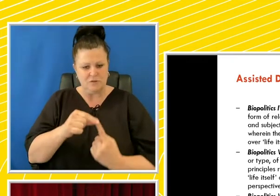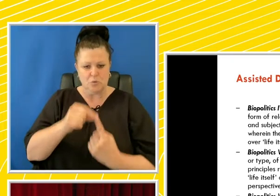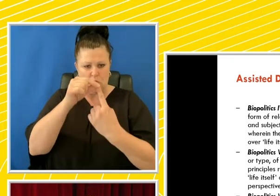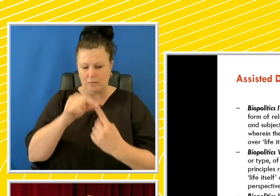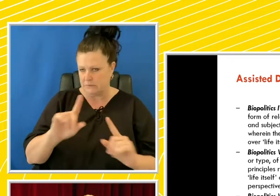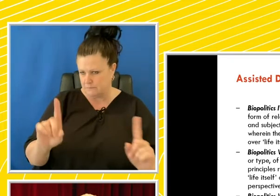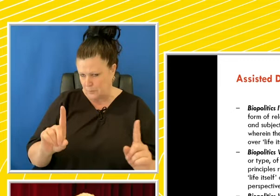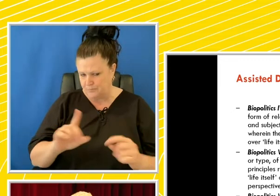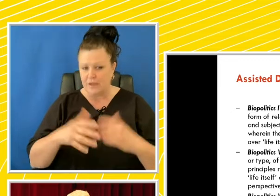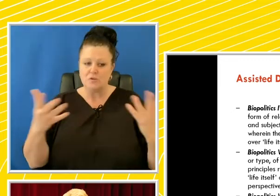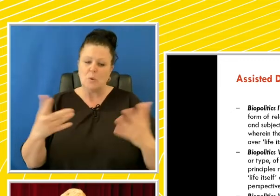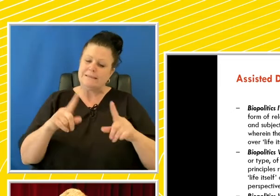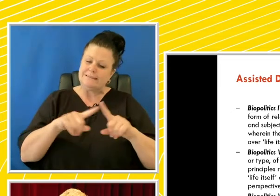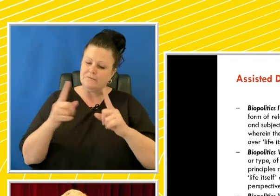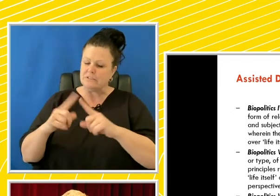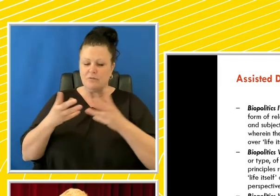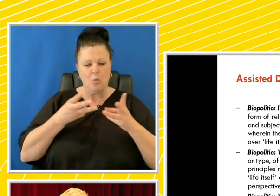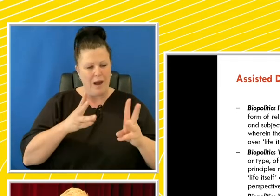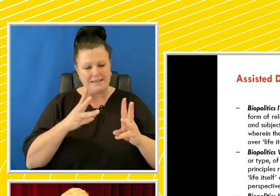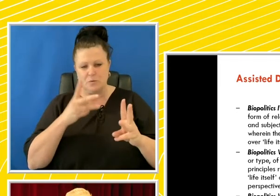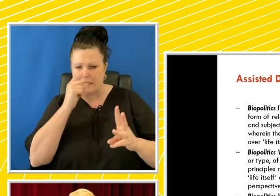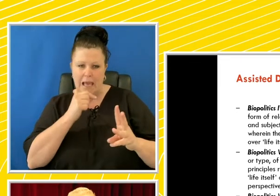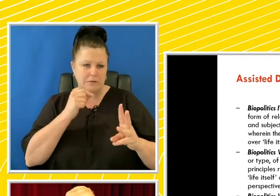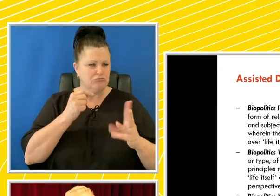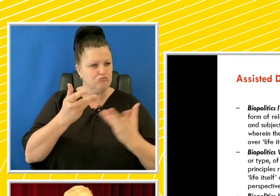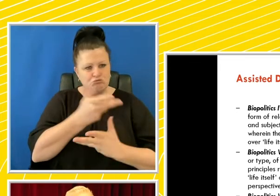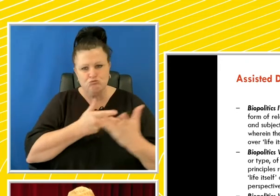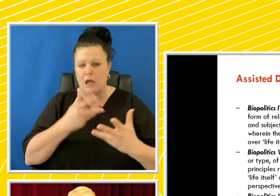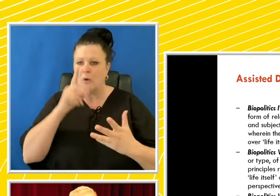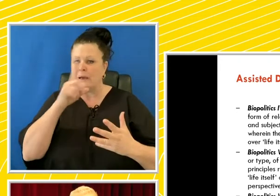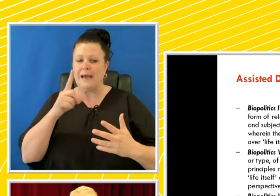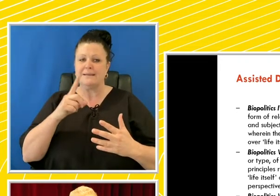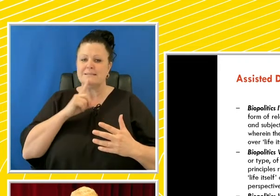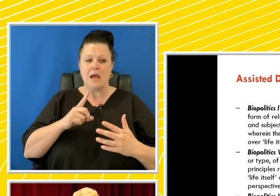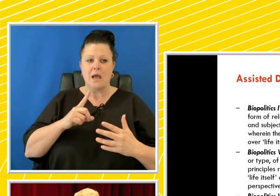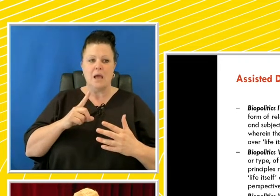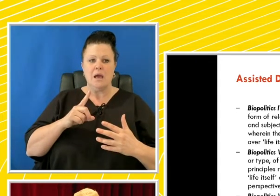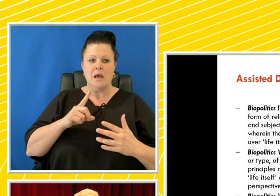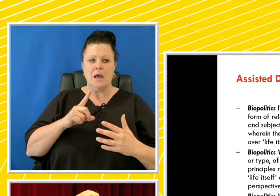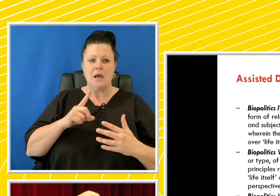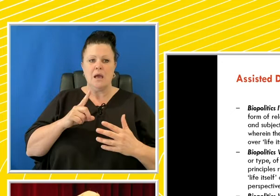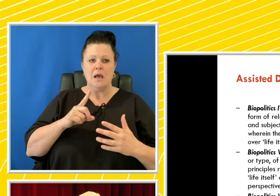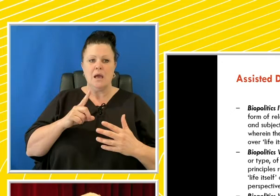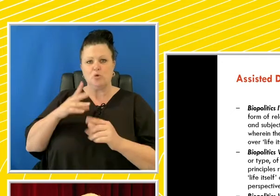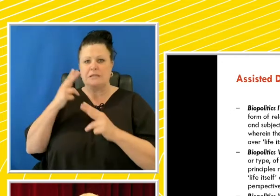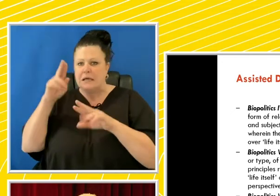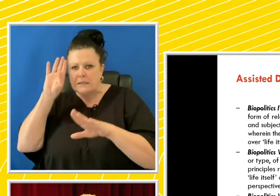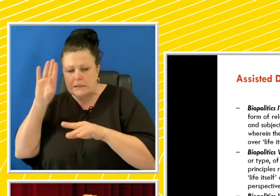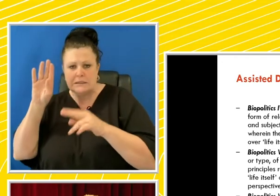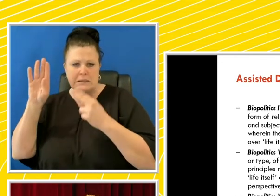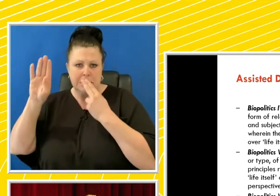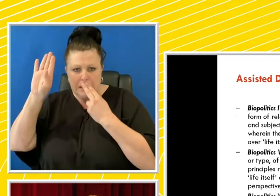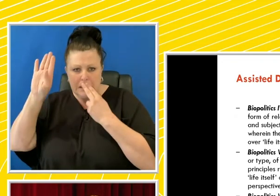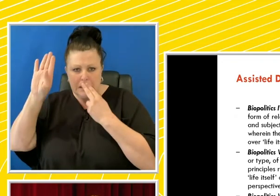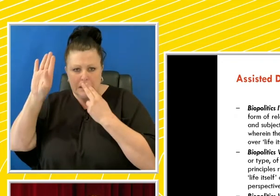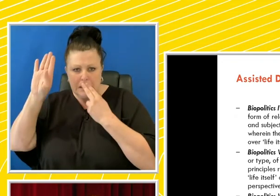So, there are obviously different ways in which we can come at this beyond just simply, we shouldn't do this because that's what the Nazis did, which is really what the God winning paradigm